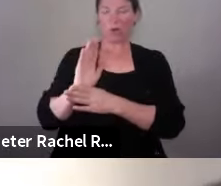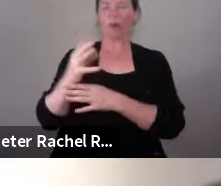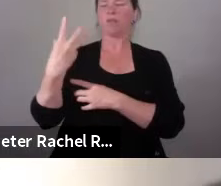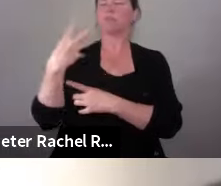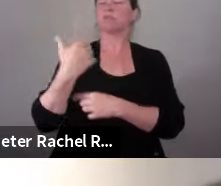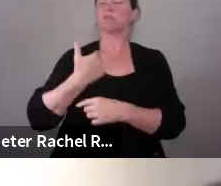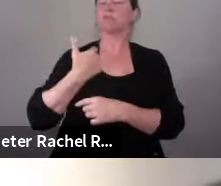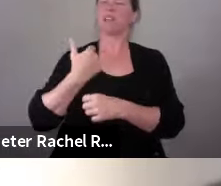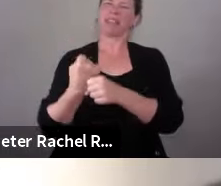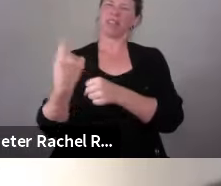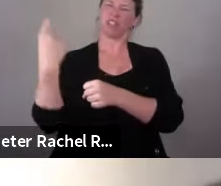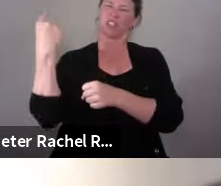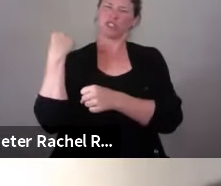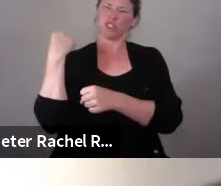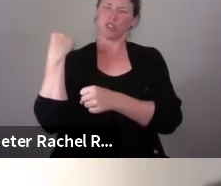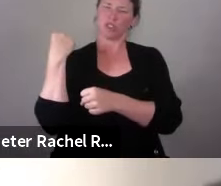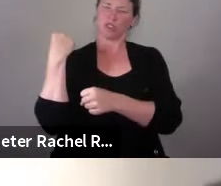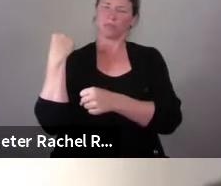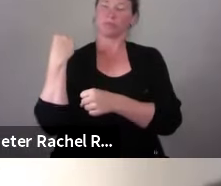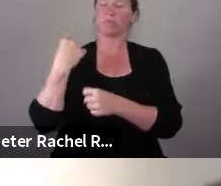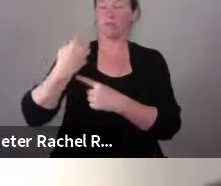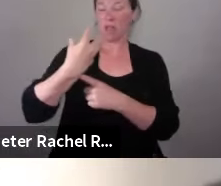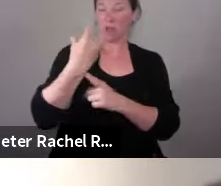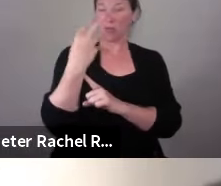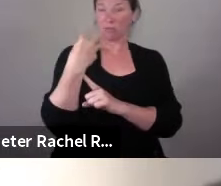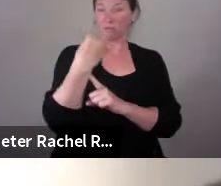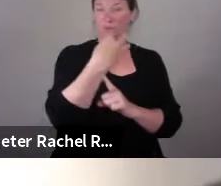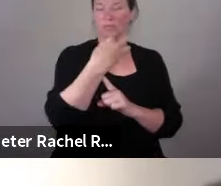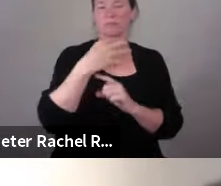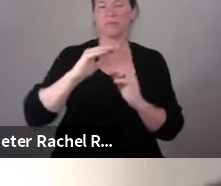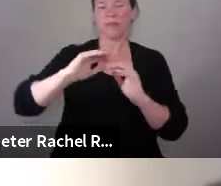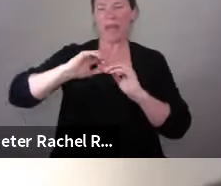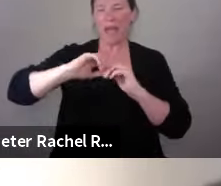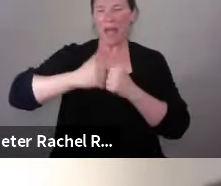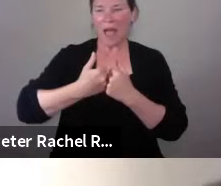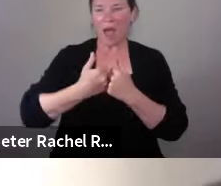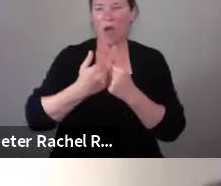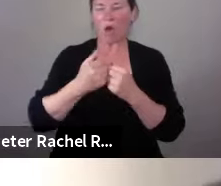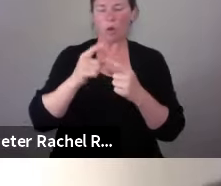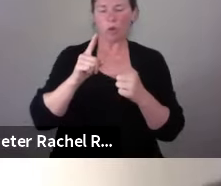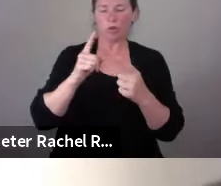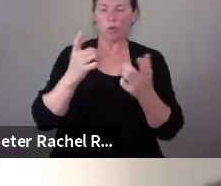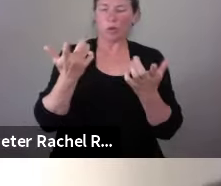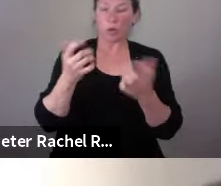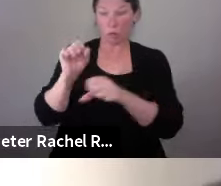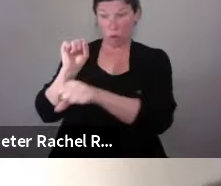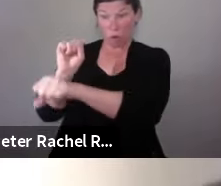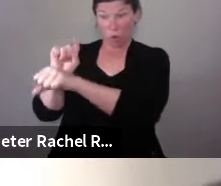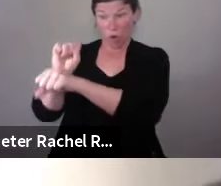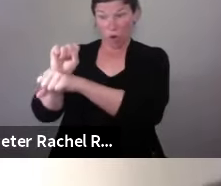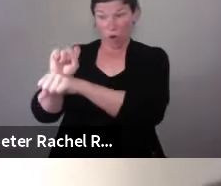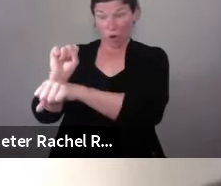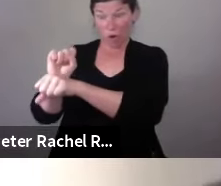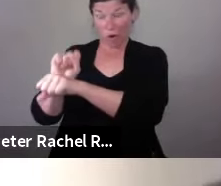which was a video on how to report your wages if you're working to the Social Security